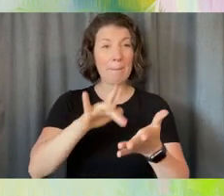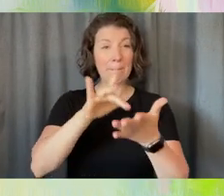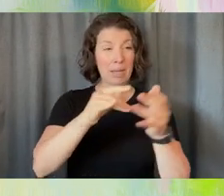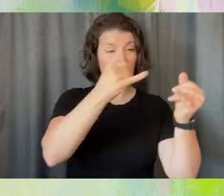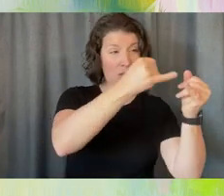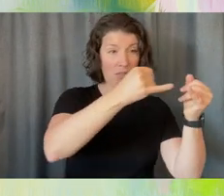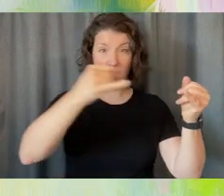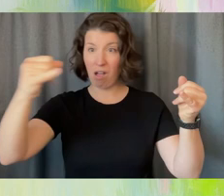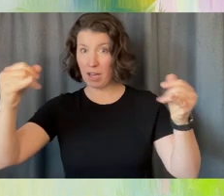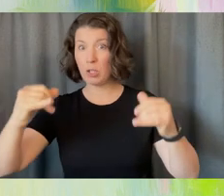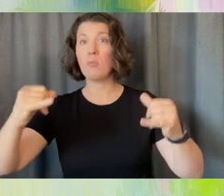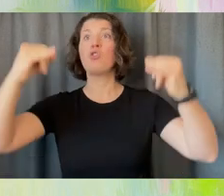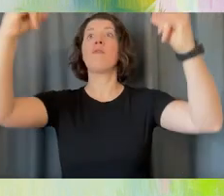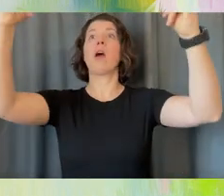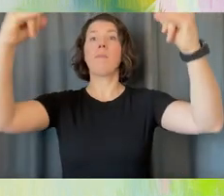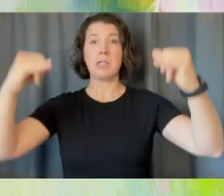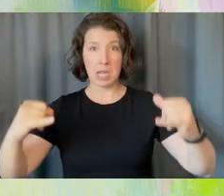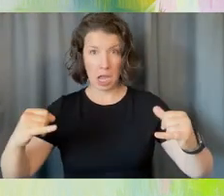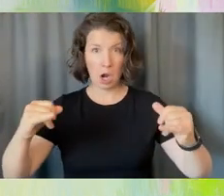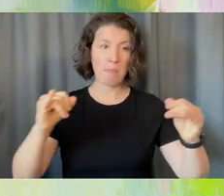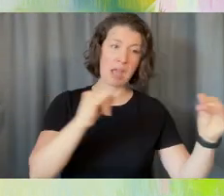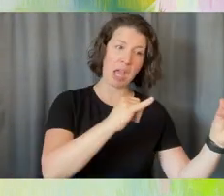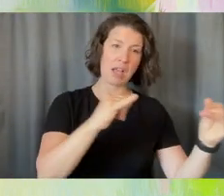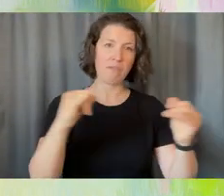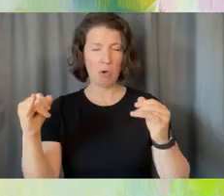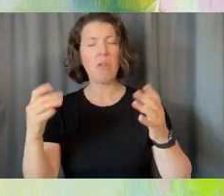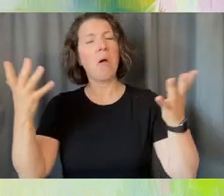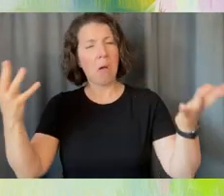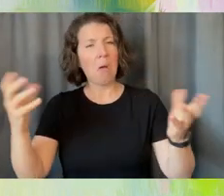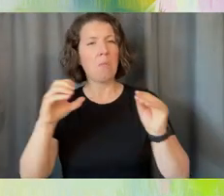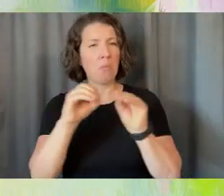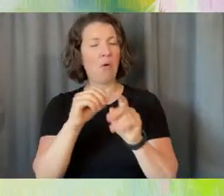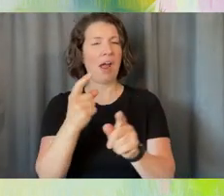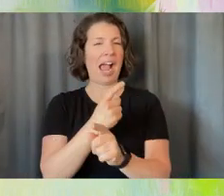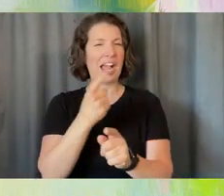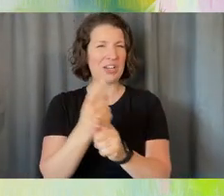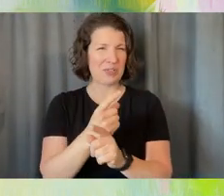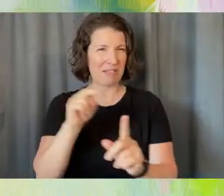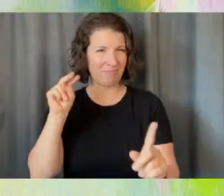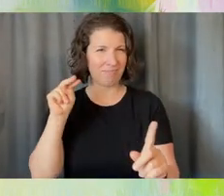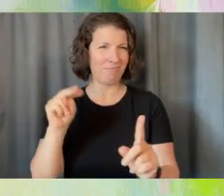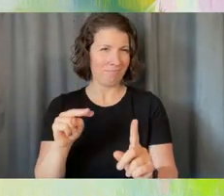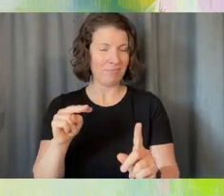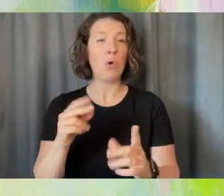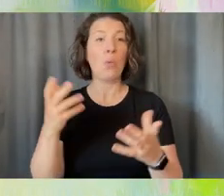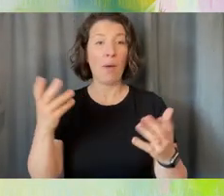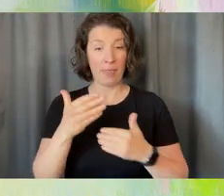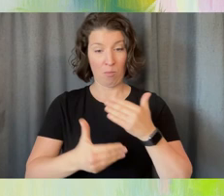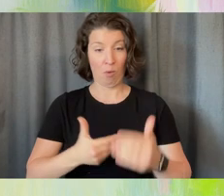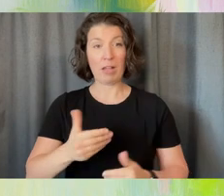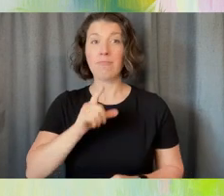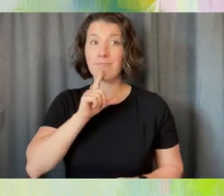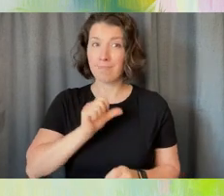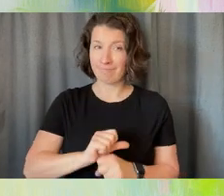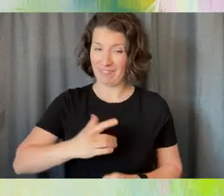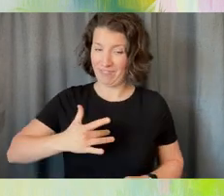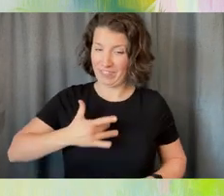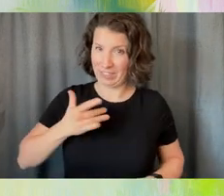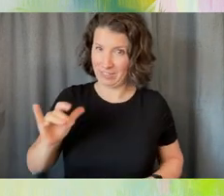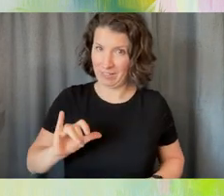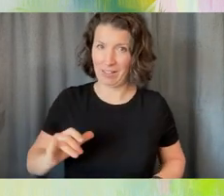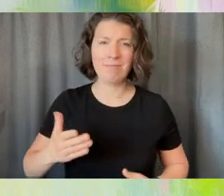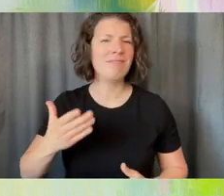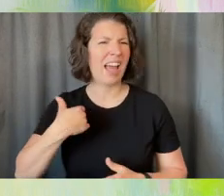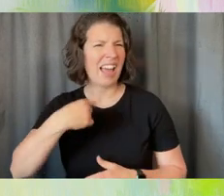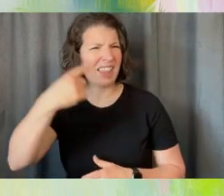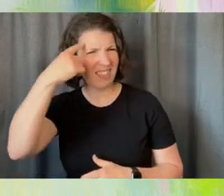and moved it up and down and it went back and forth, that would be a much more accurate point of view of what the process really feels like. And I think you've heard that from other